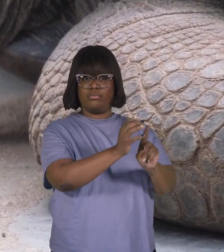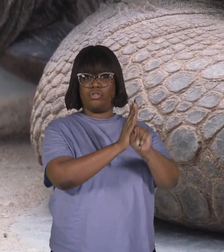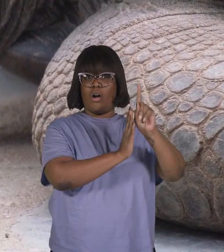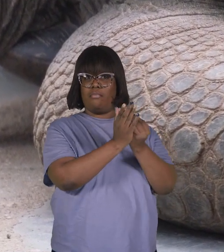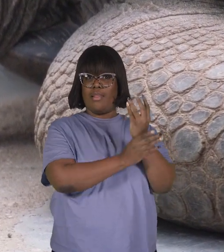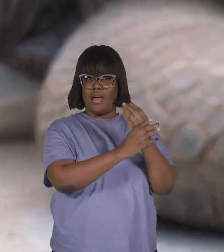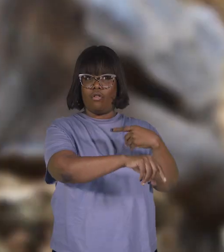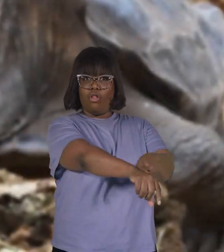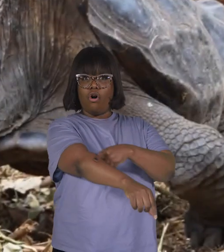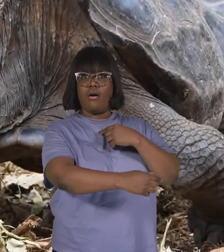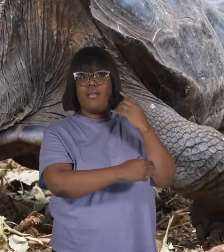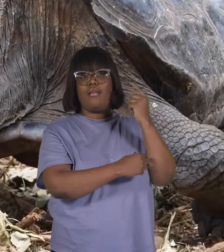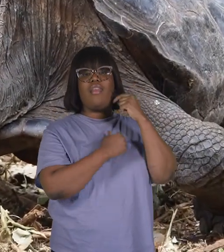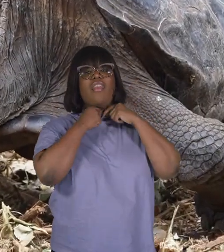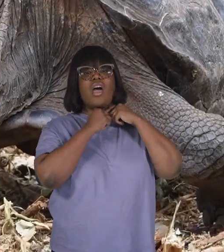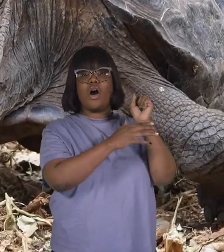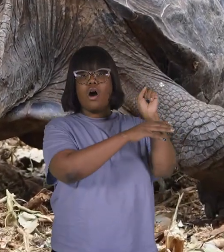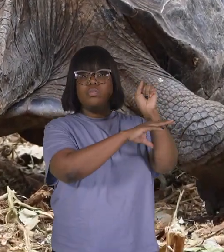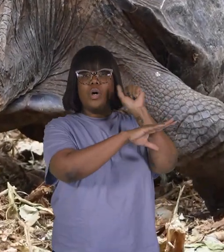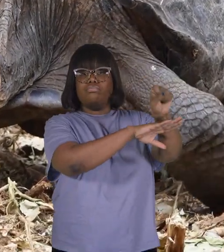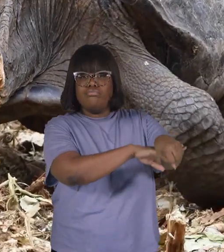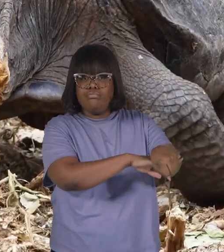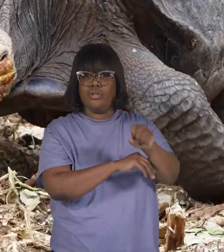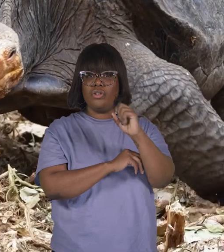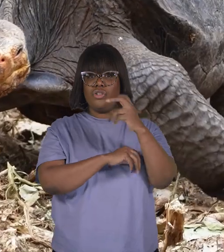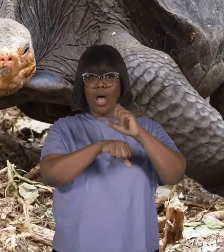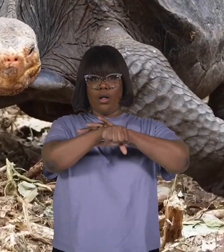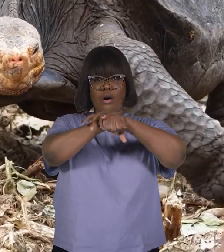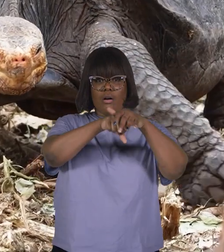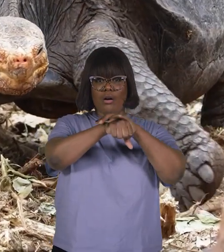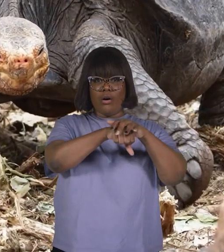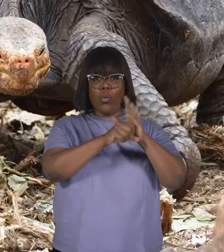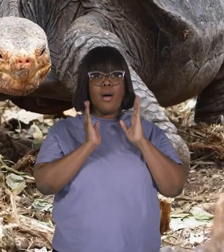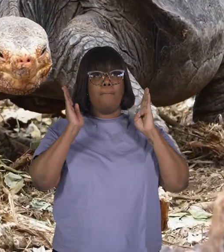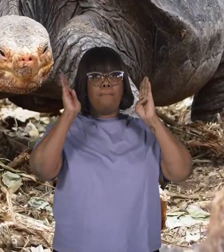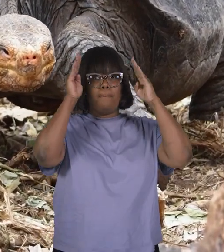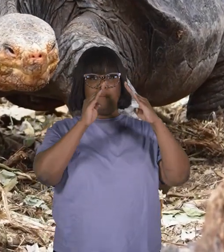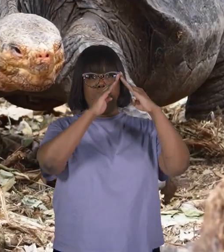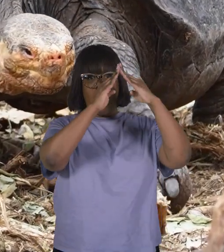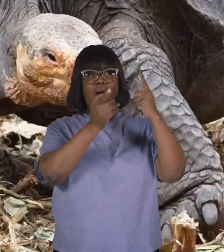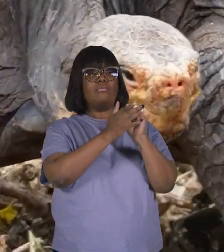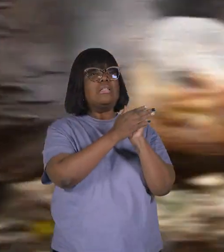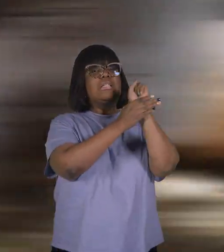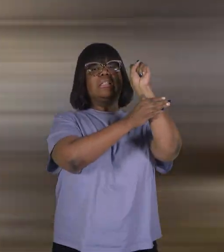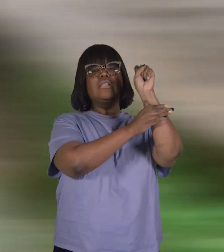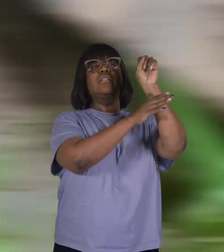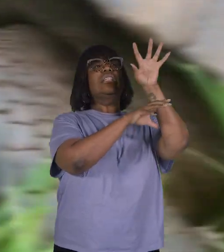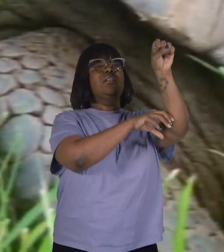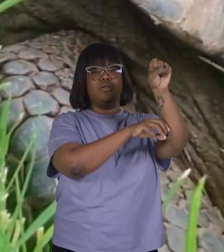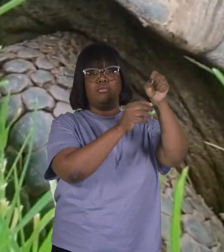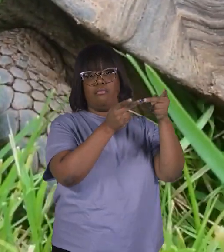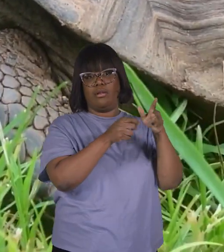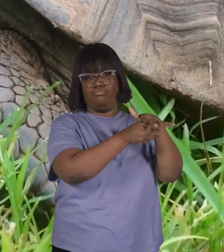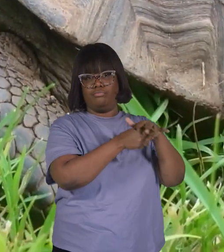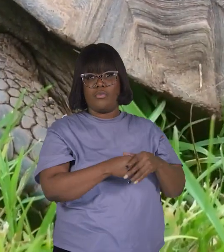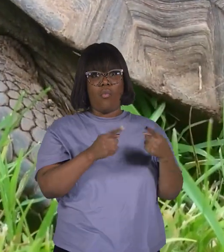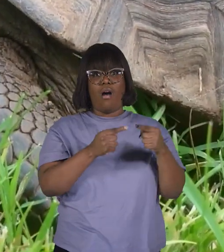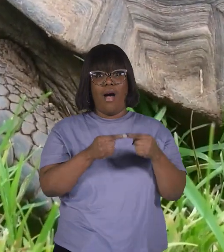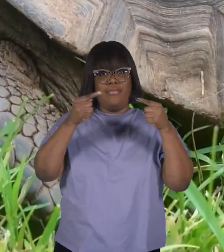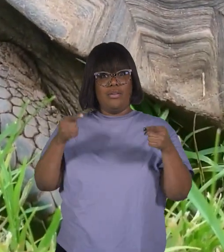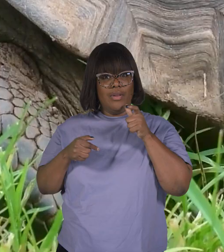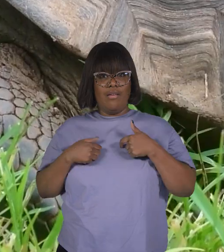had longer necks, and their shells around the neck are pointed upward to allow them to reach higher places. In contrast,